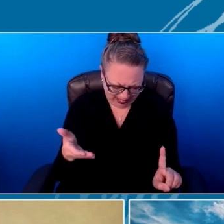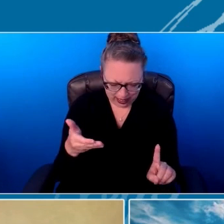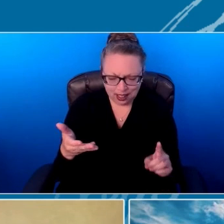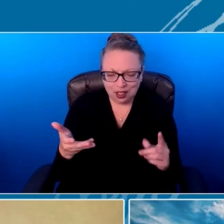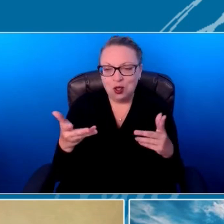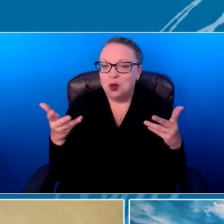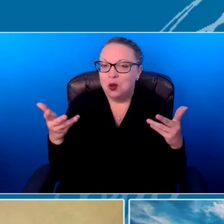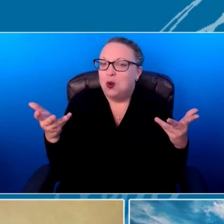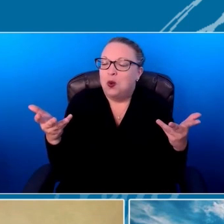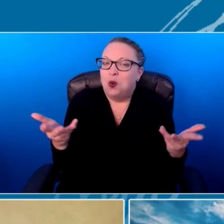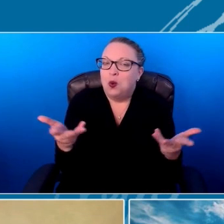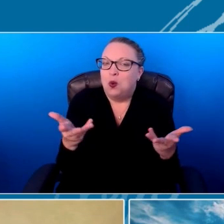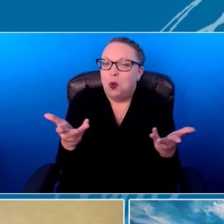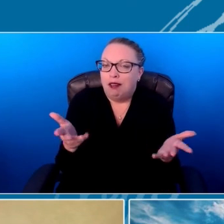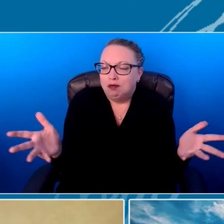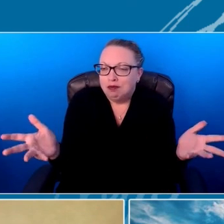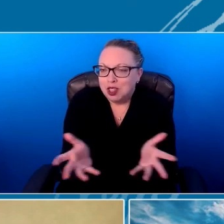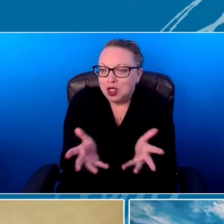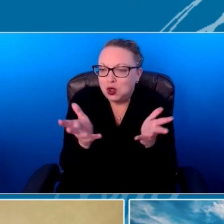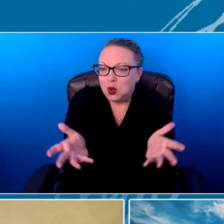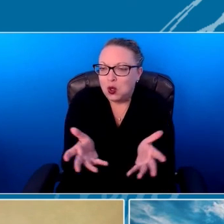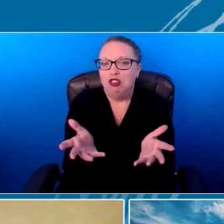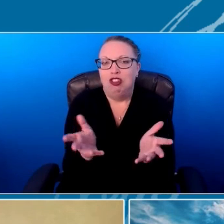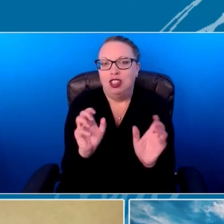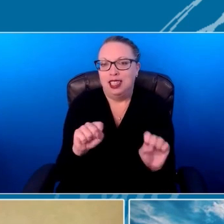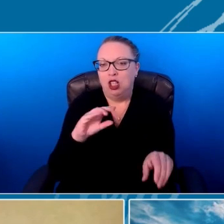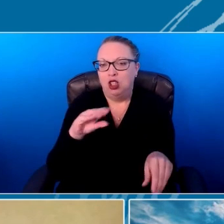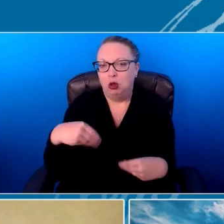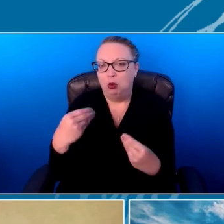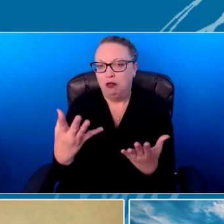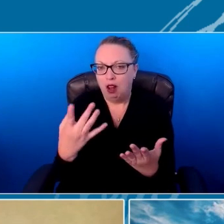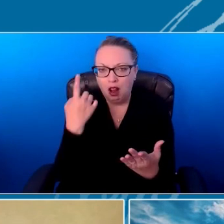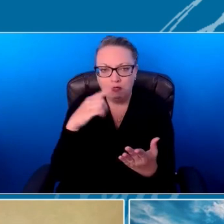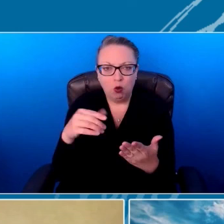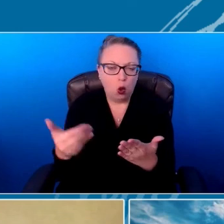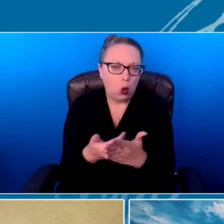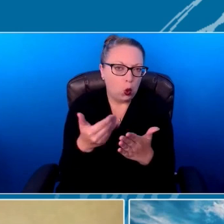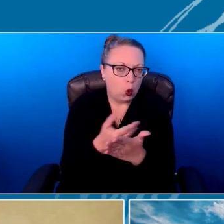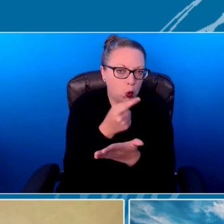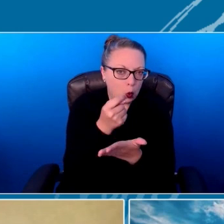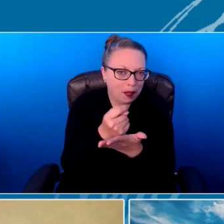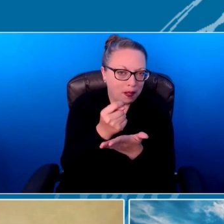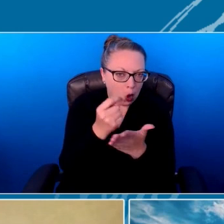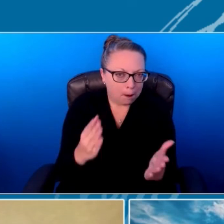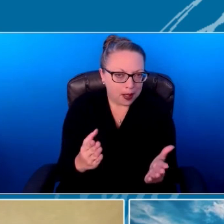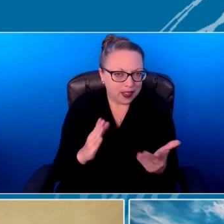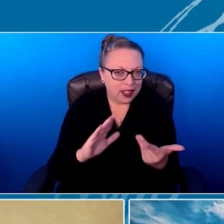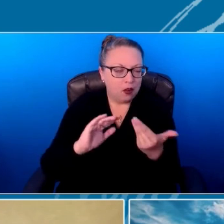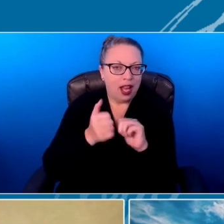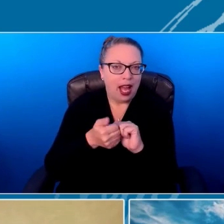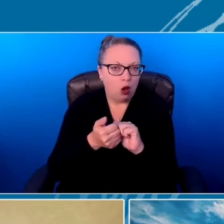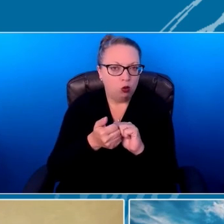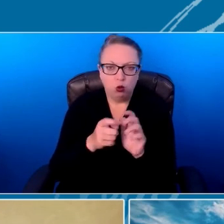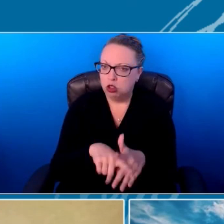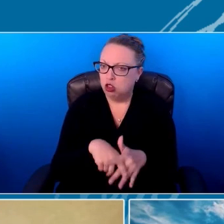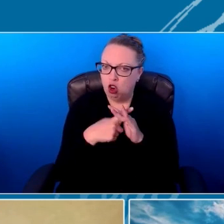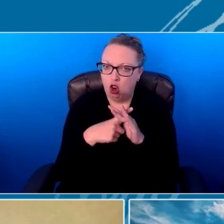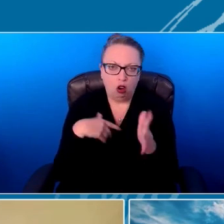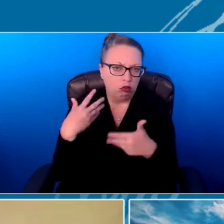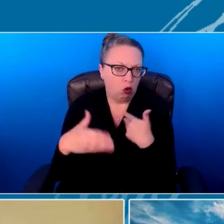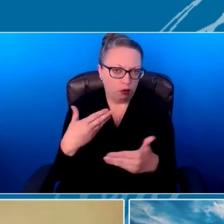new therapists that are listening and across the globe of how to get going with using some of these techniques?